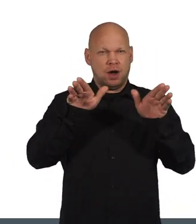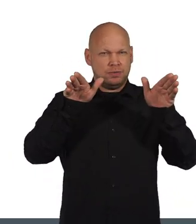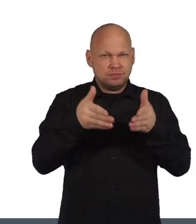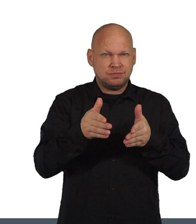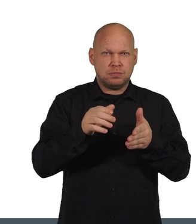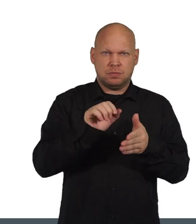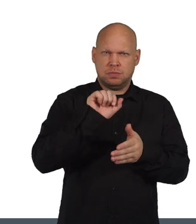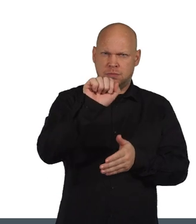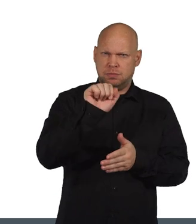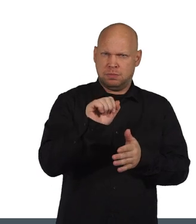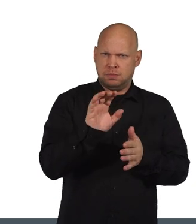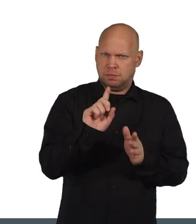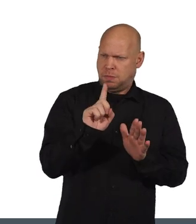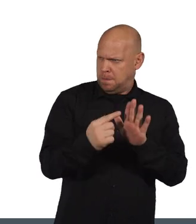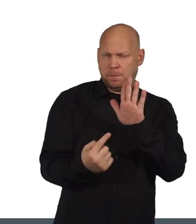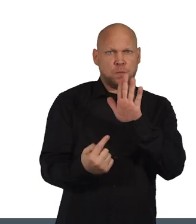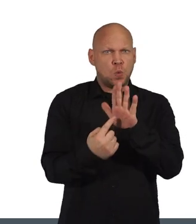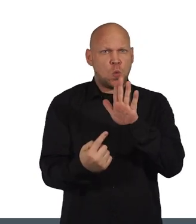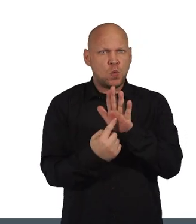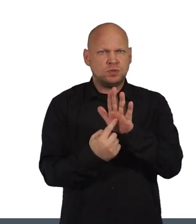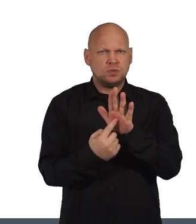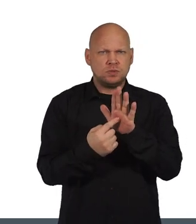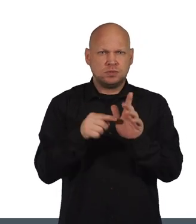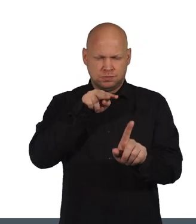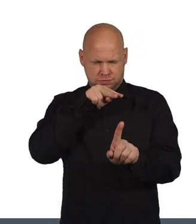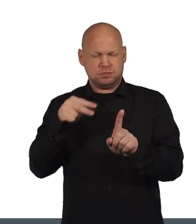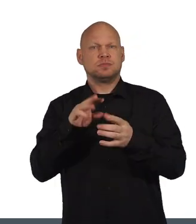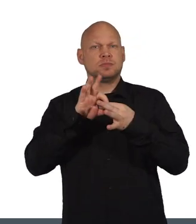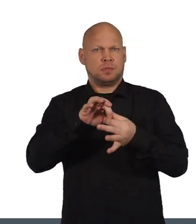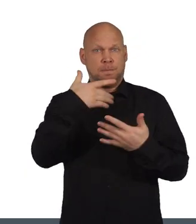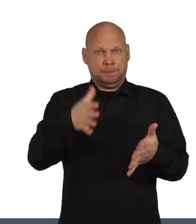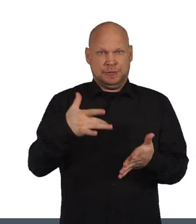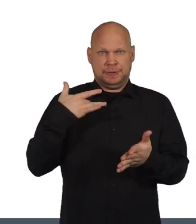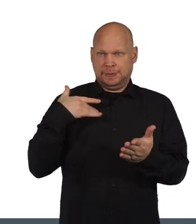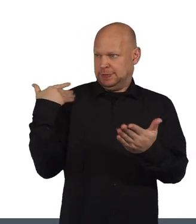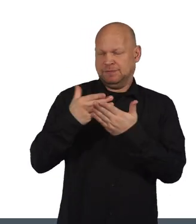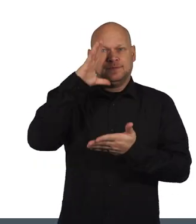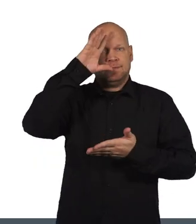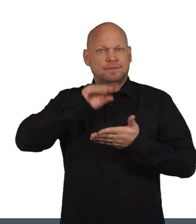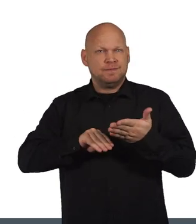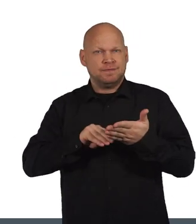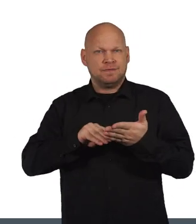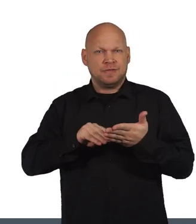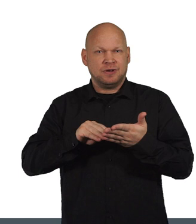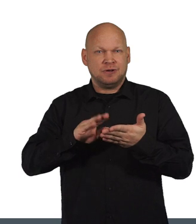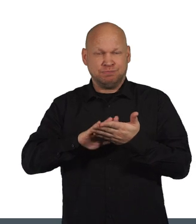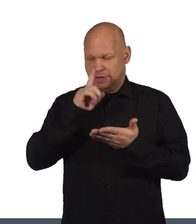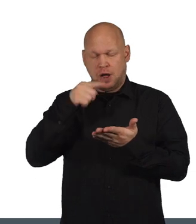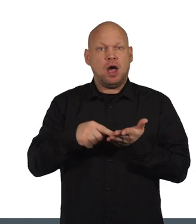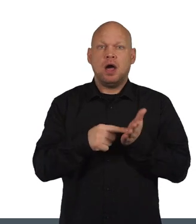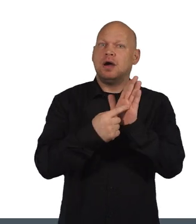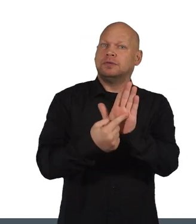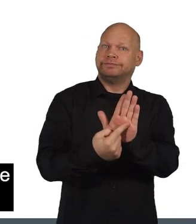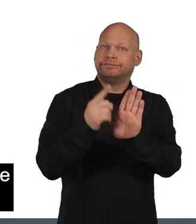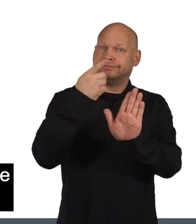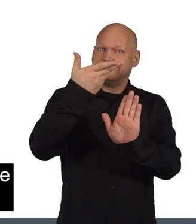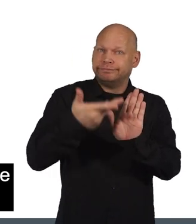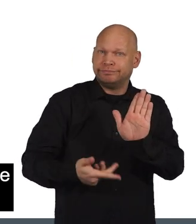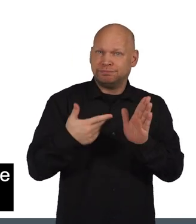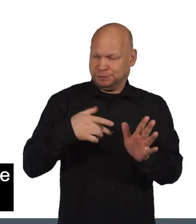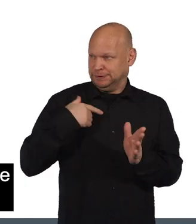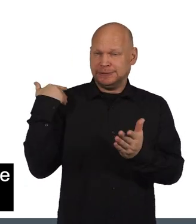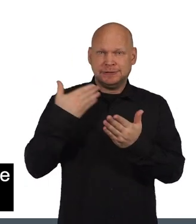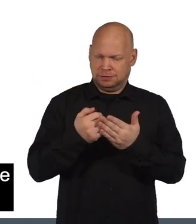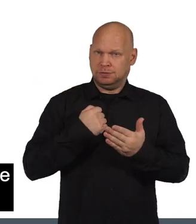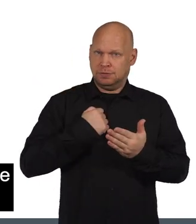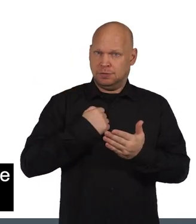Instead, by focusing on your important perspective based on lived experience, you can simply show that you have a